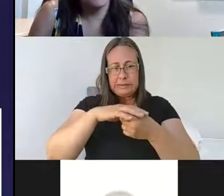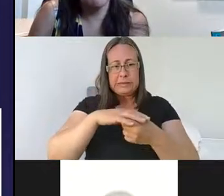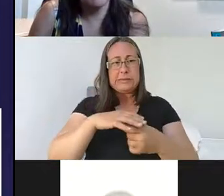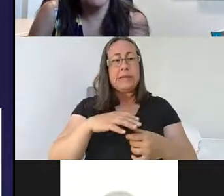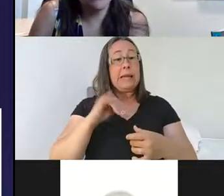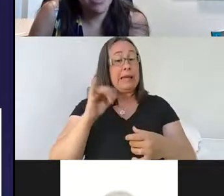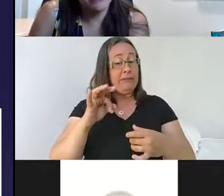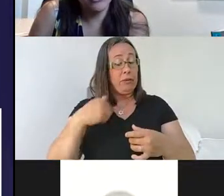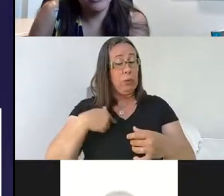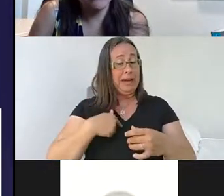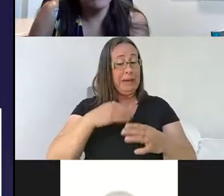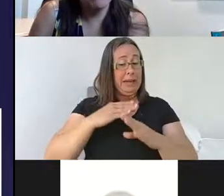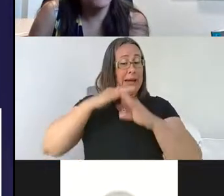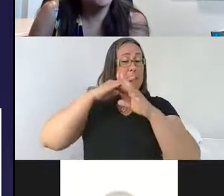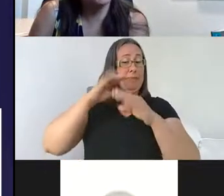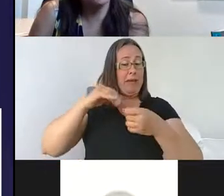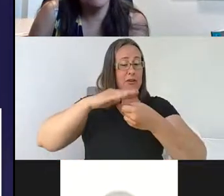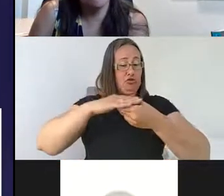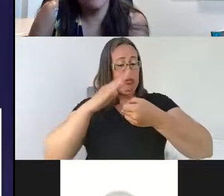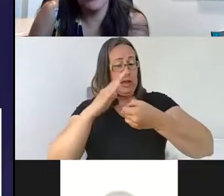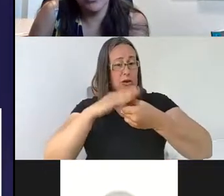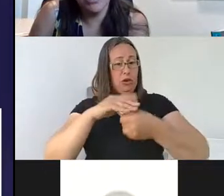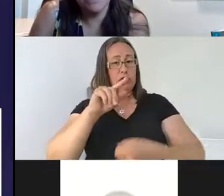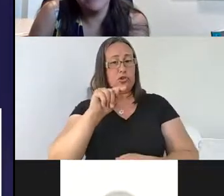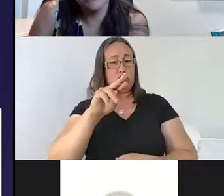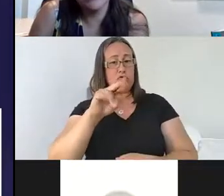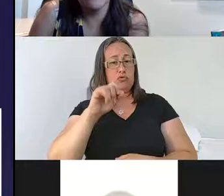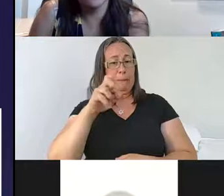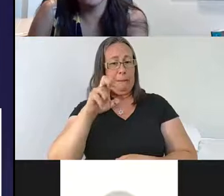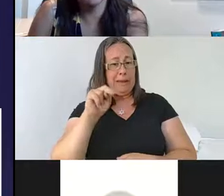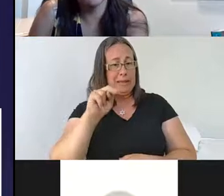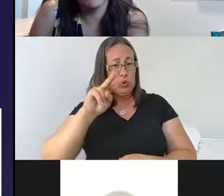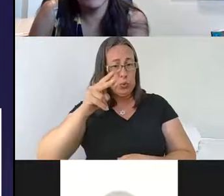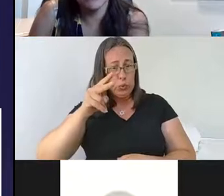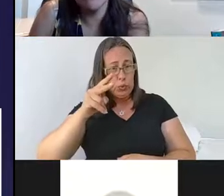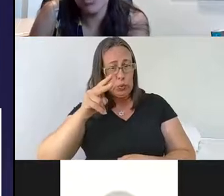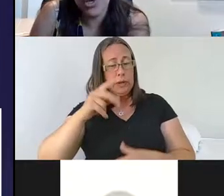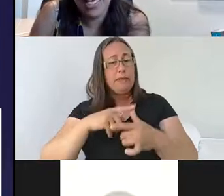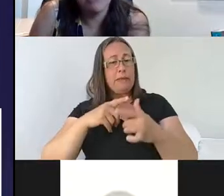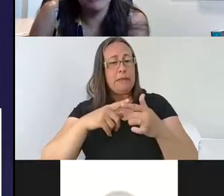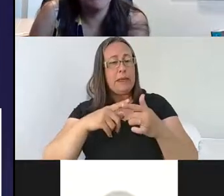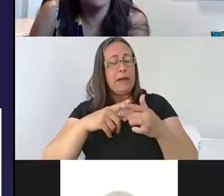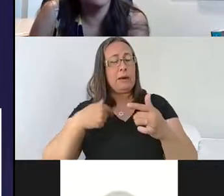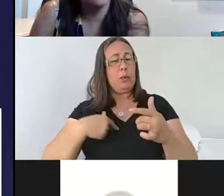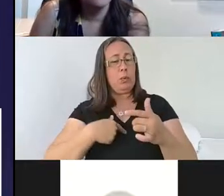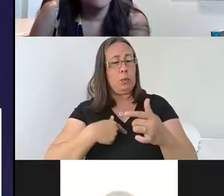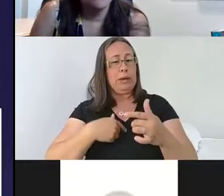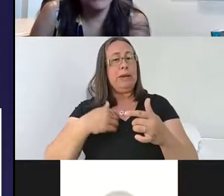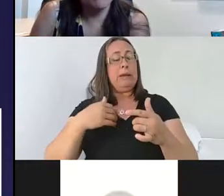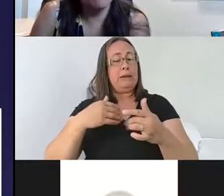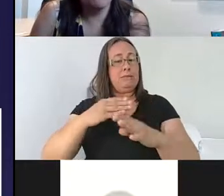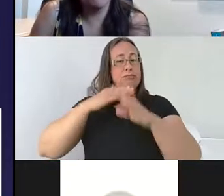if we inhibit this ion channel trip to, we've also inhibited a specific form of the inhibitory GABA receptors,